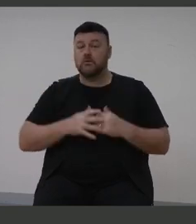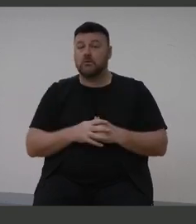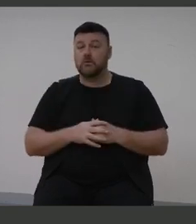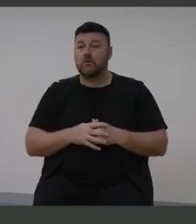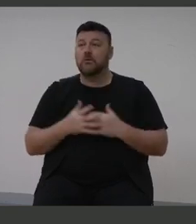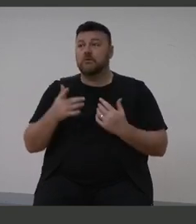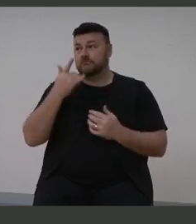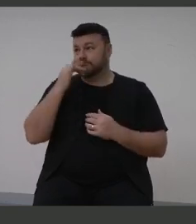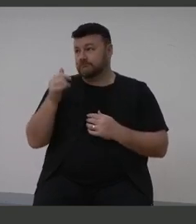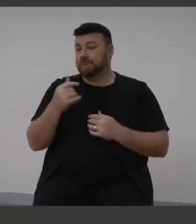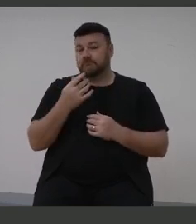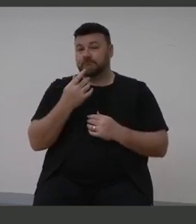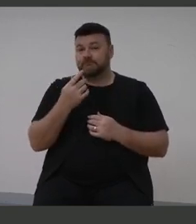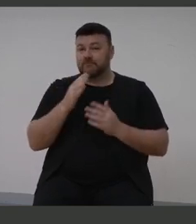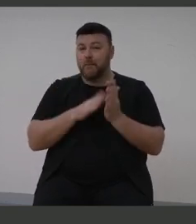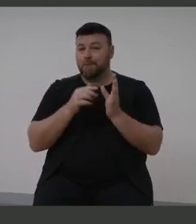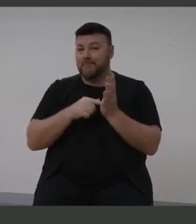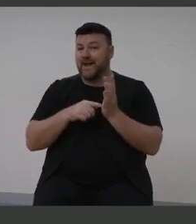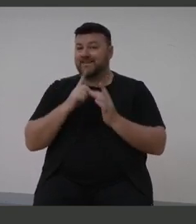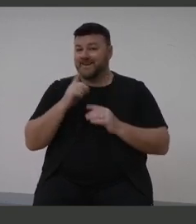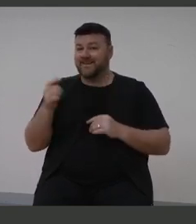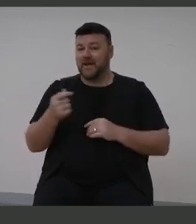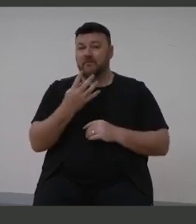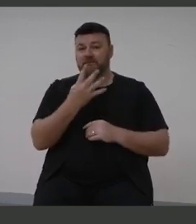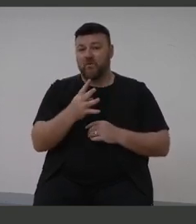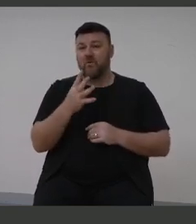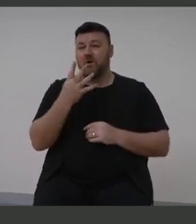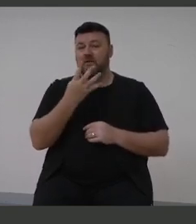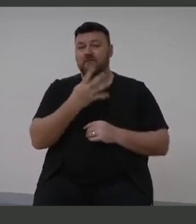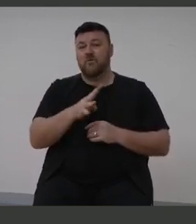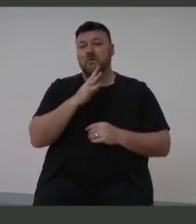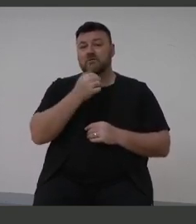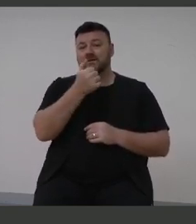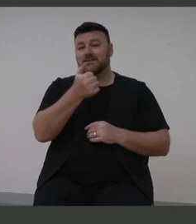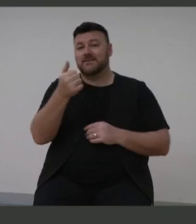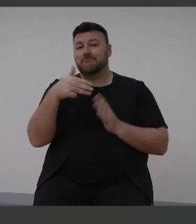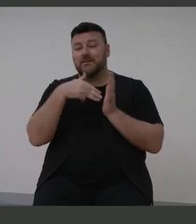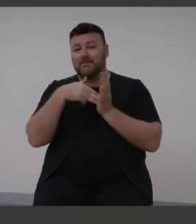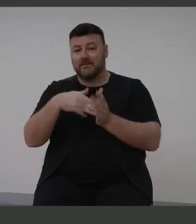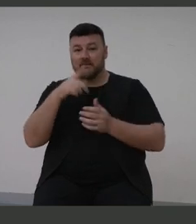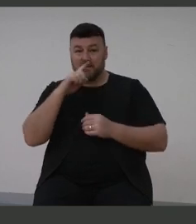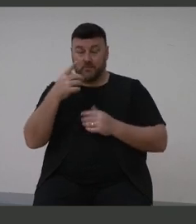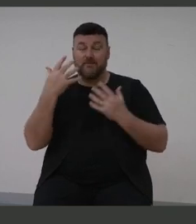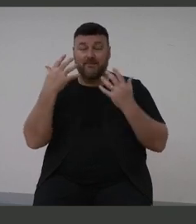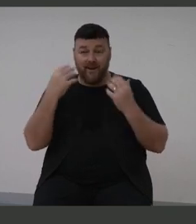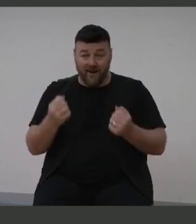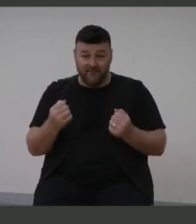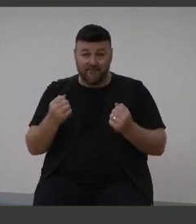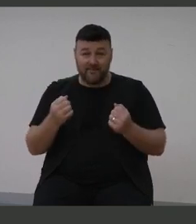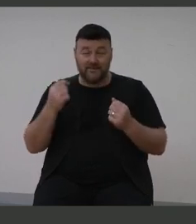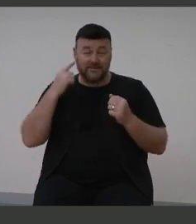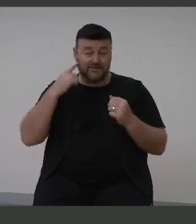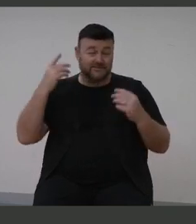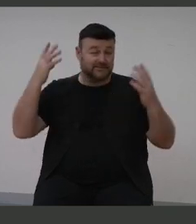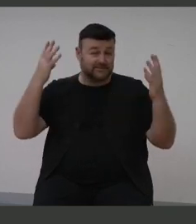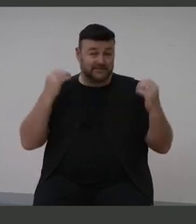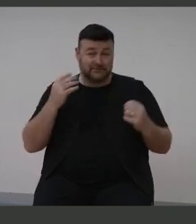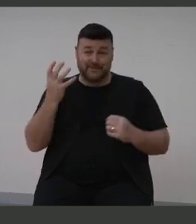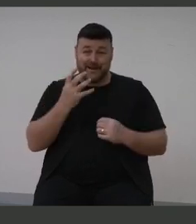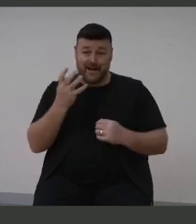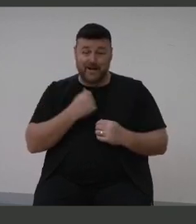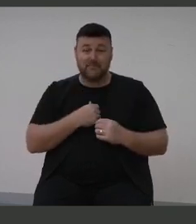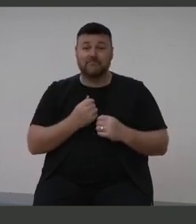mentioned, 466 million people worldwide have disabling hearing loss and 34 million of these are children.